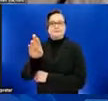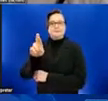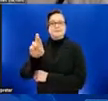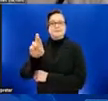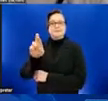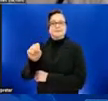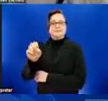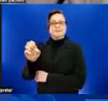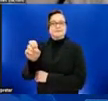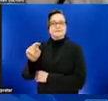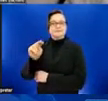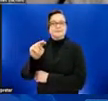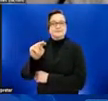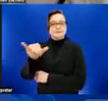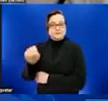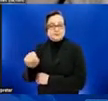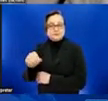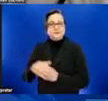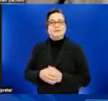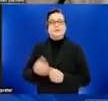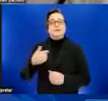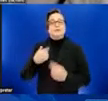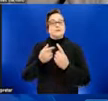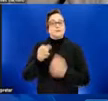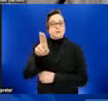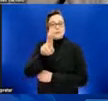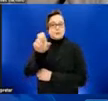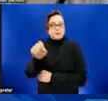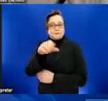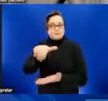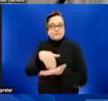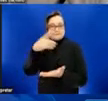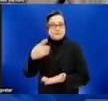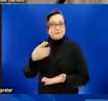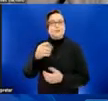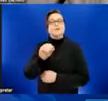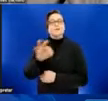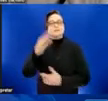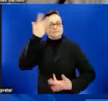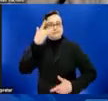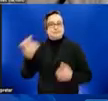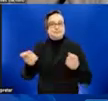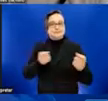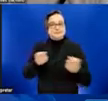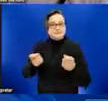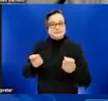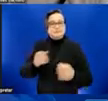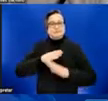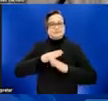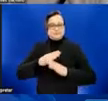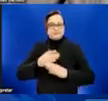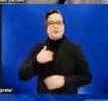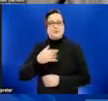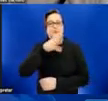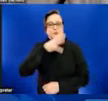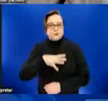at the U.S. Center for Disease Control and Prevention. I'm a woman with dark hair and wearing a colorfully embroidered